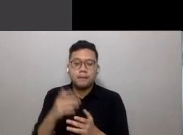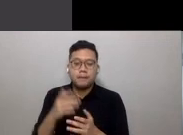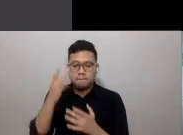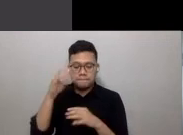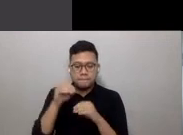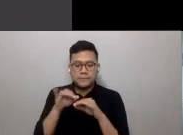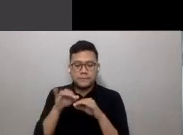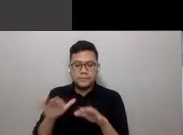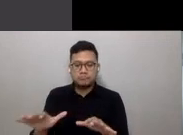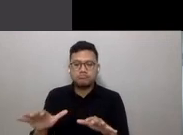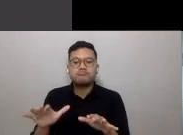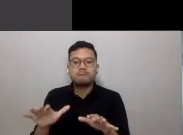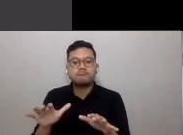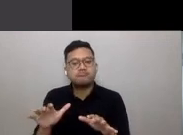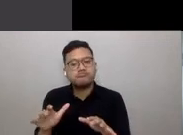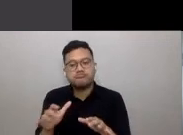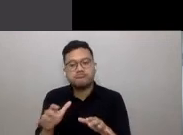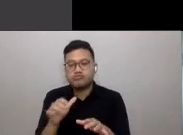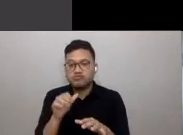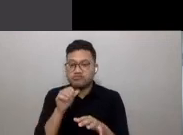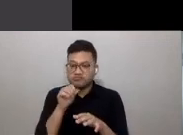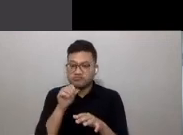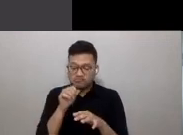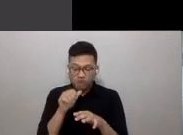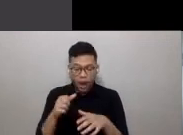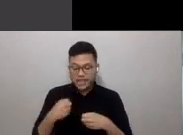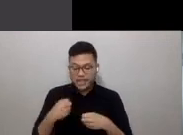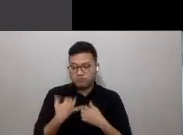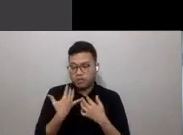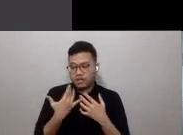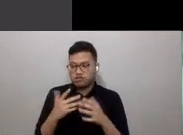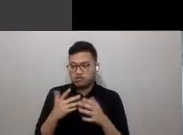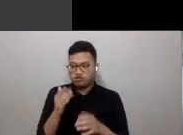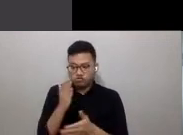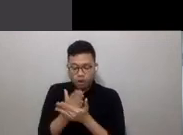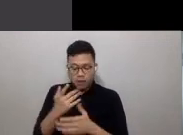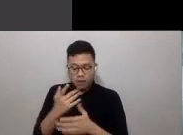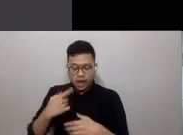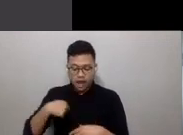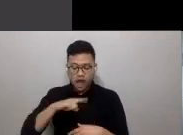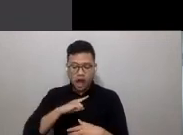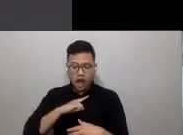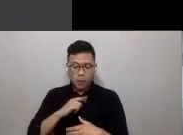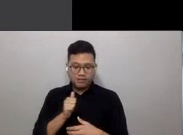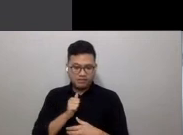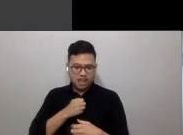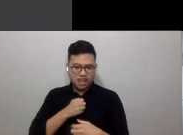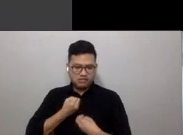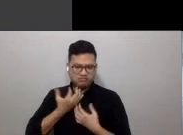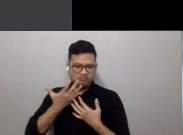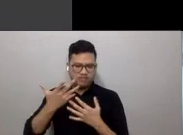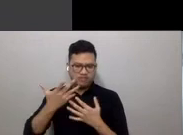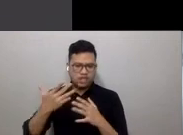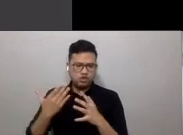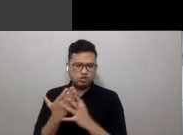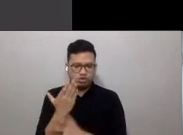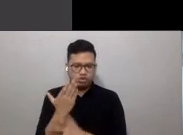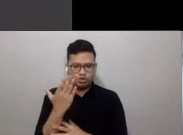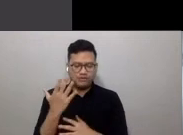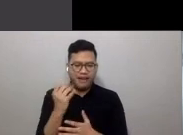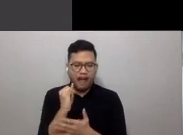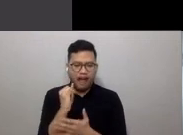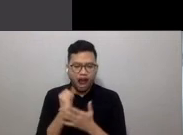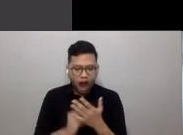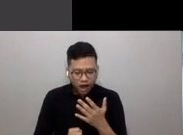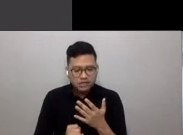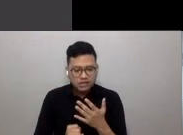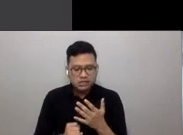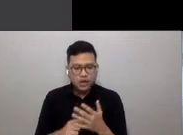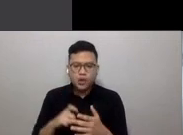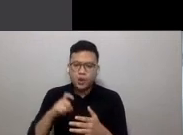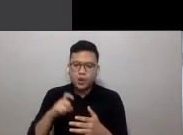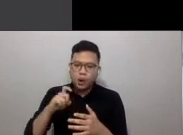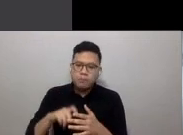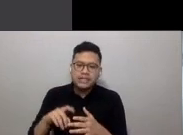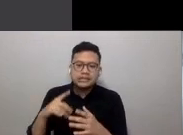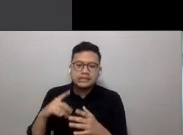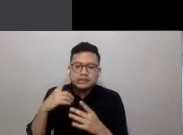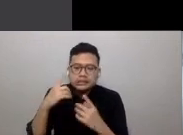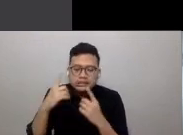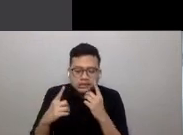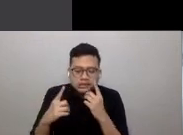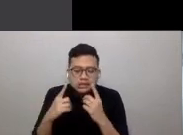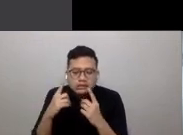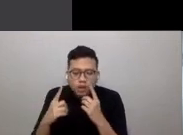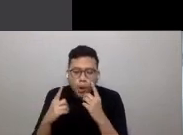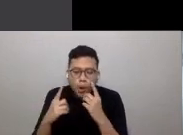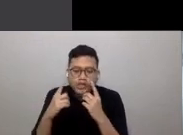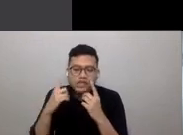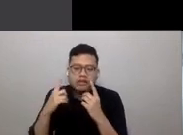need to express ourselves through the arts. We need to balance how we converge in decentralised local cultural arenas with more